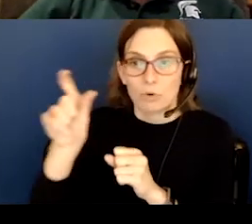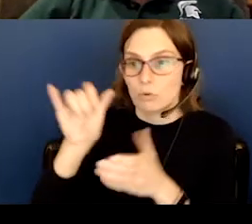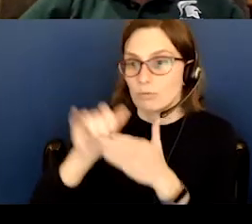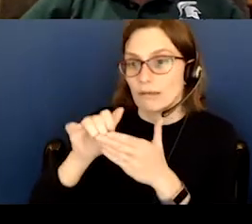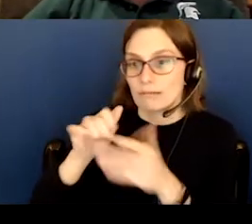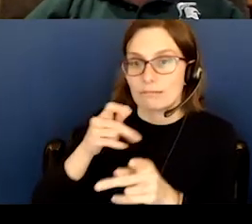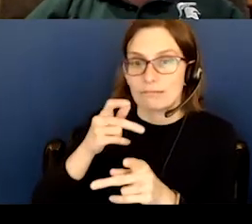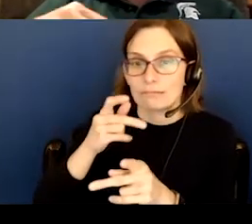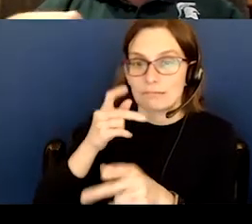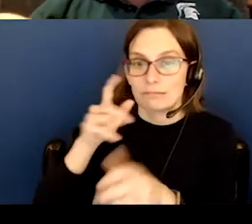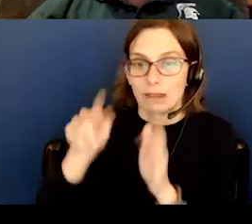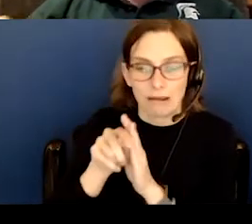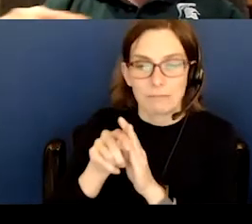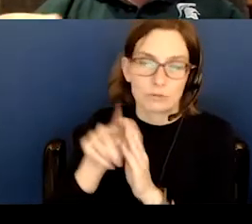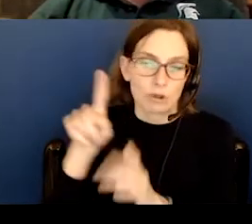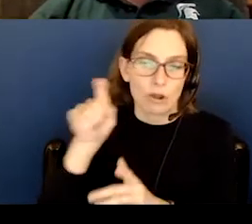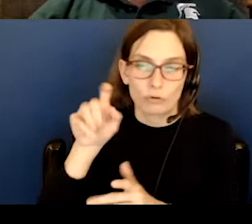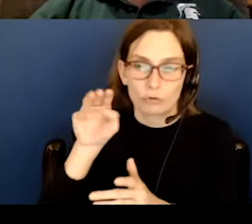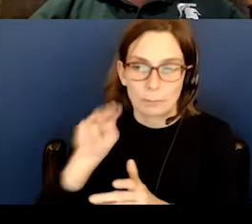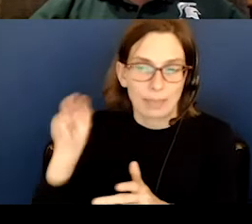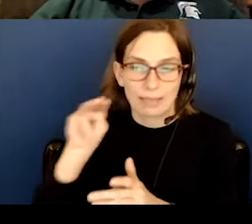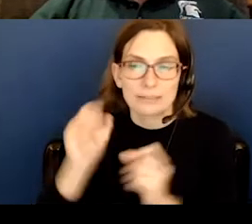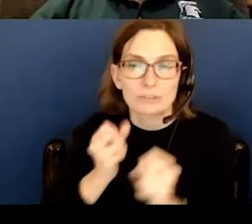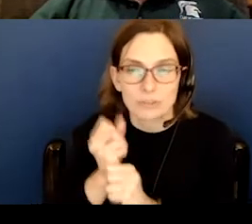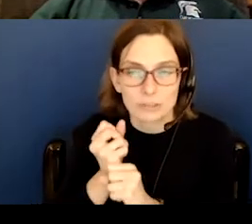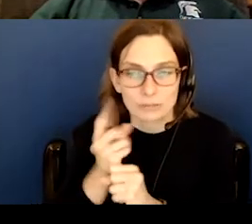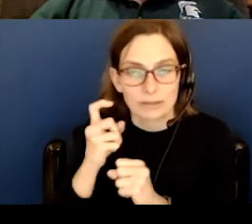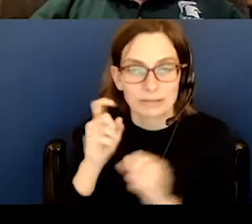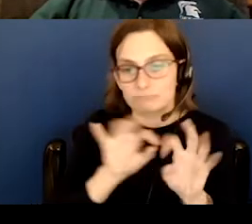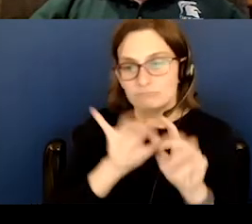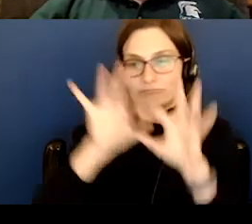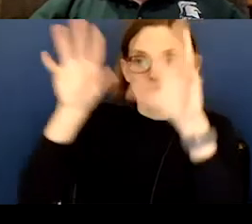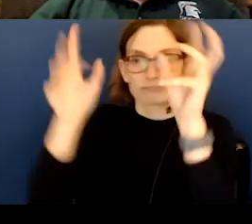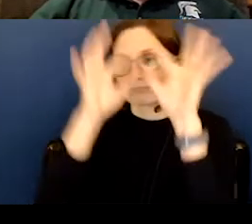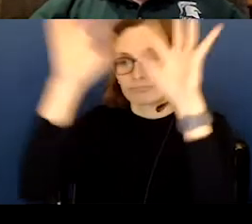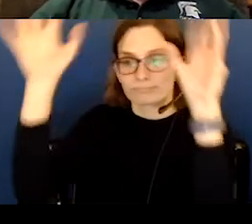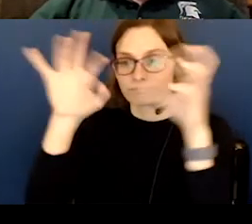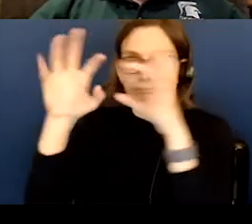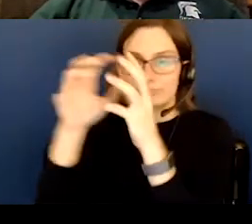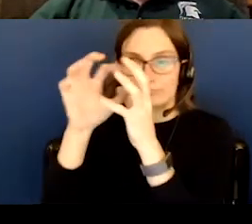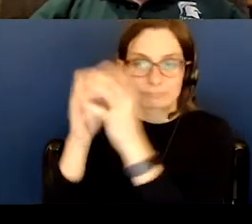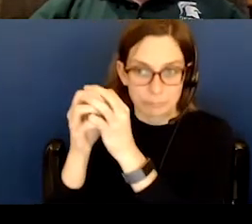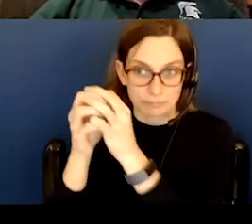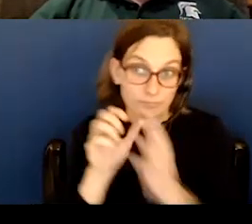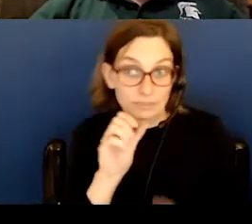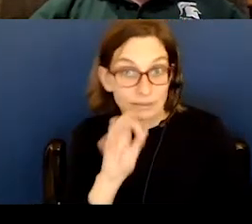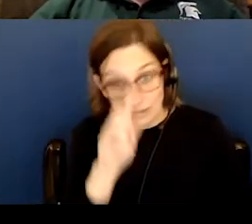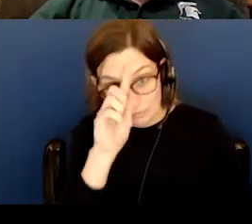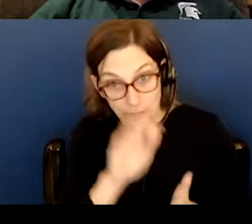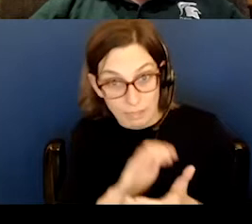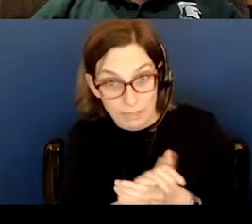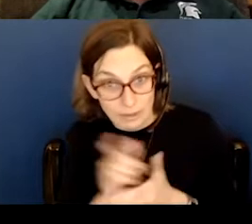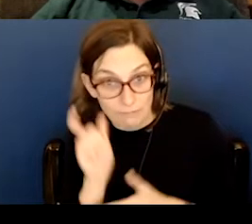hundred million years because all the material was just spattered about. If you, if you believe that the moon